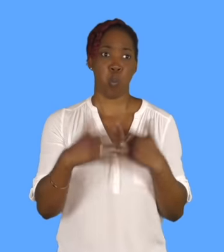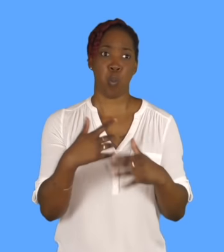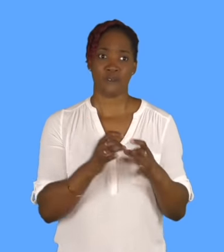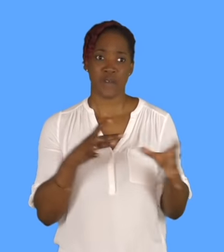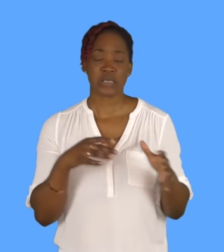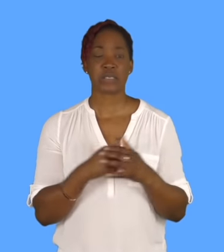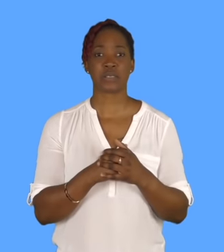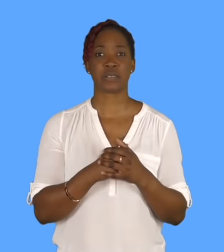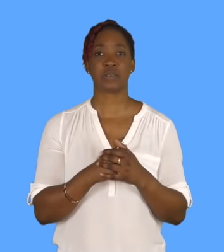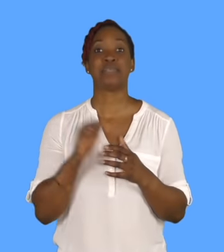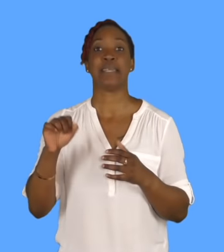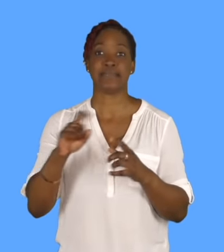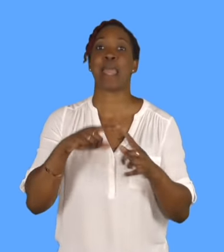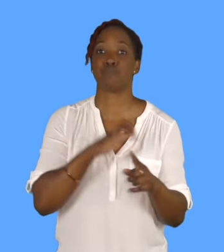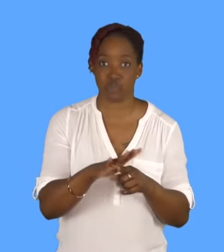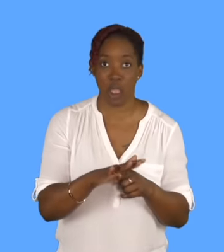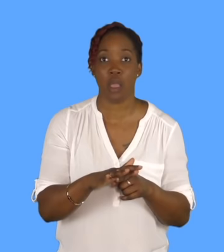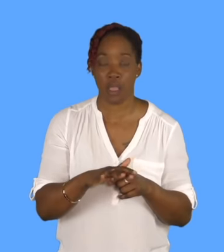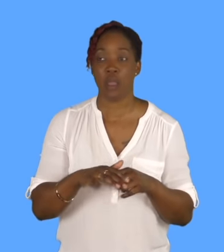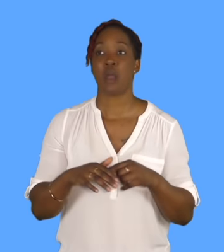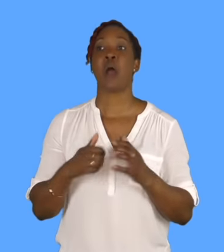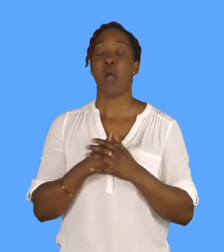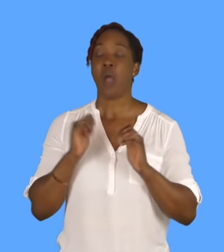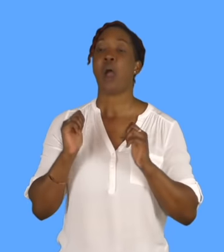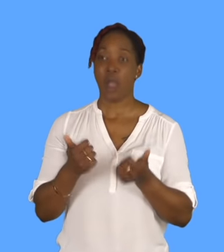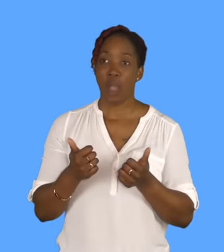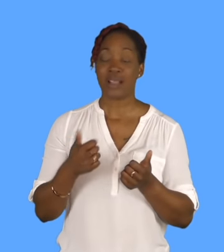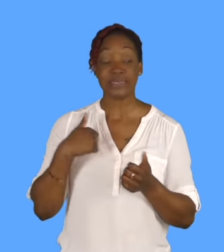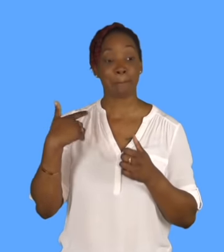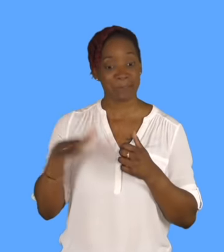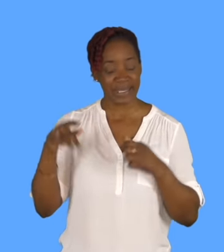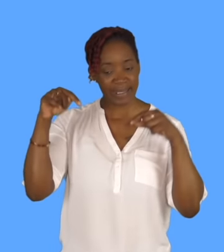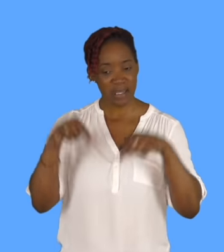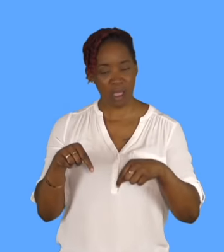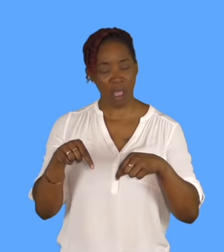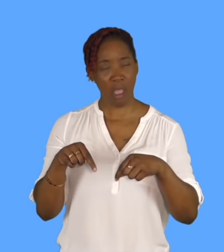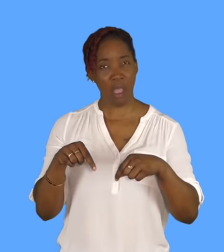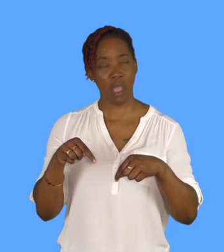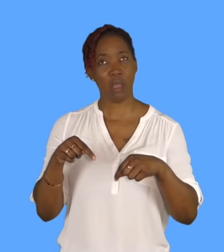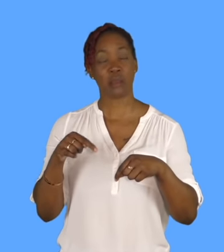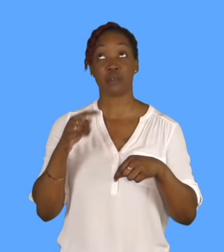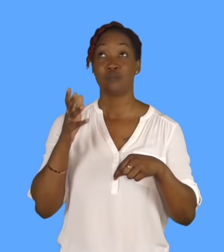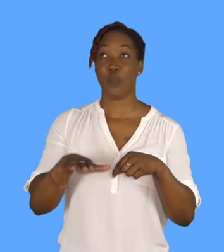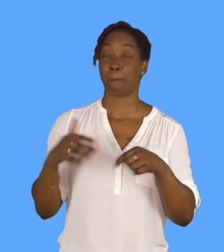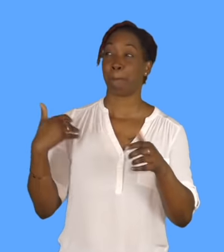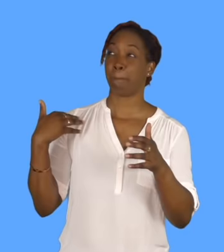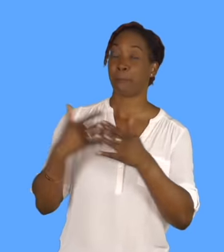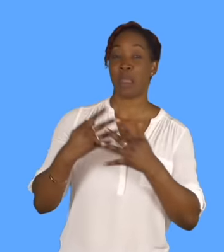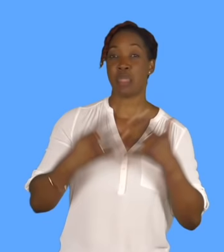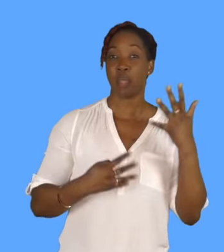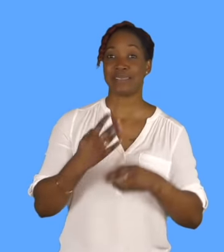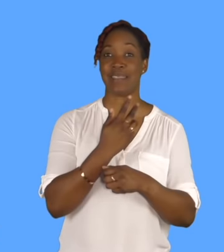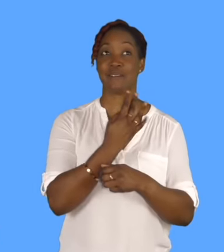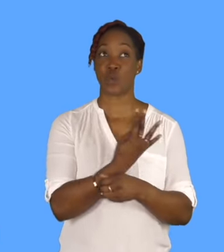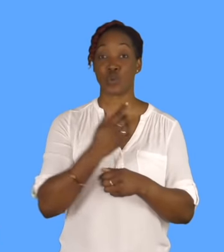1947. 1947, yeah. Since independence? Yeah. Partition, yeah.